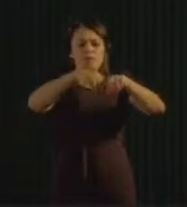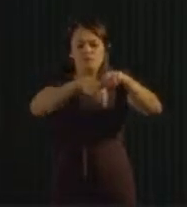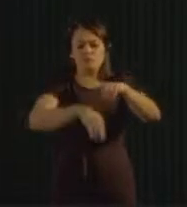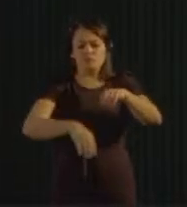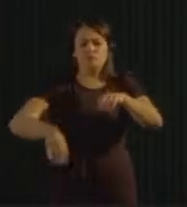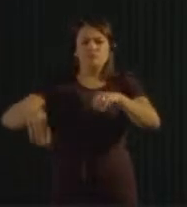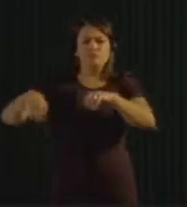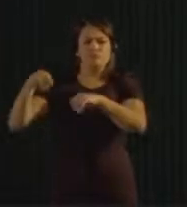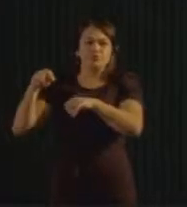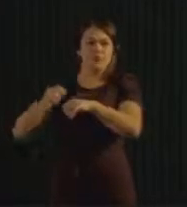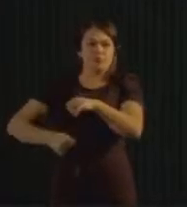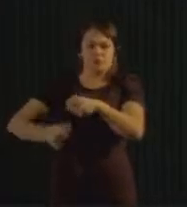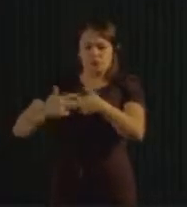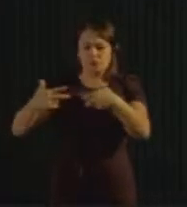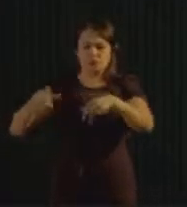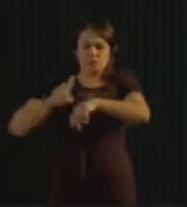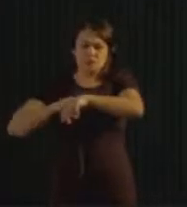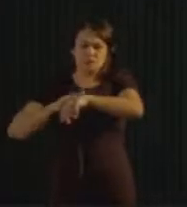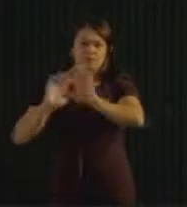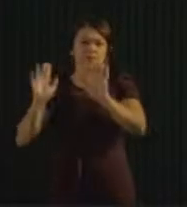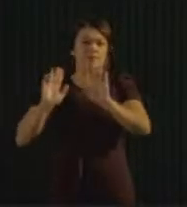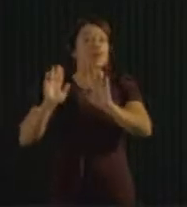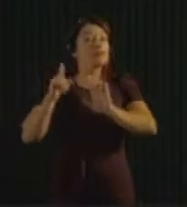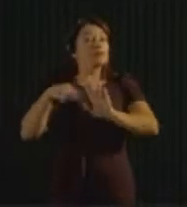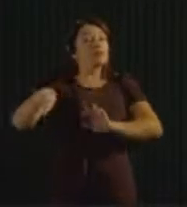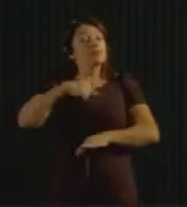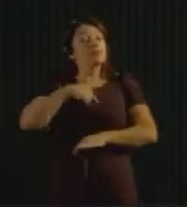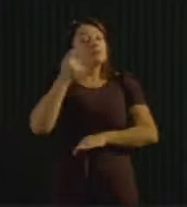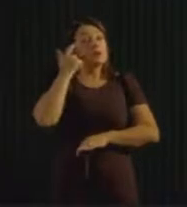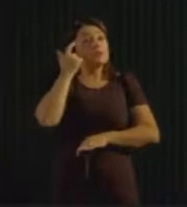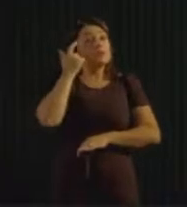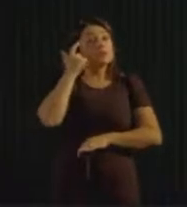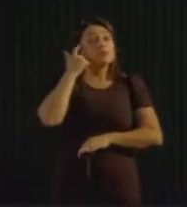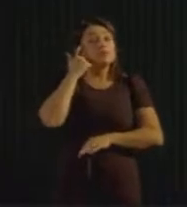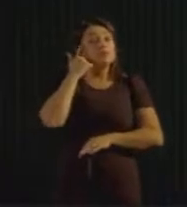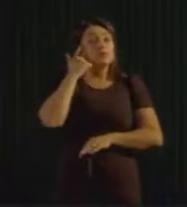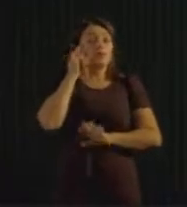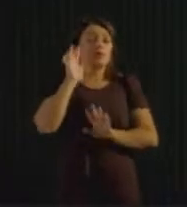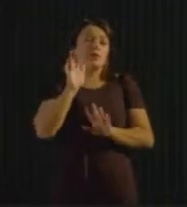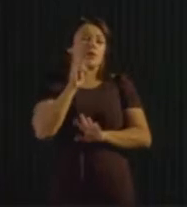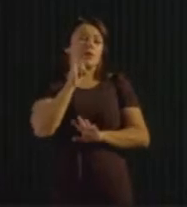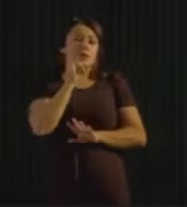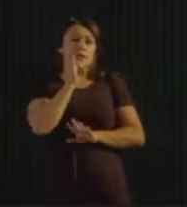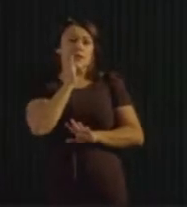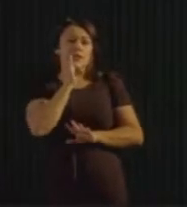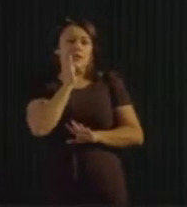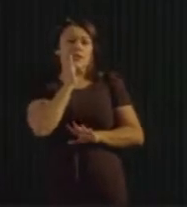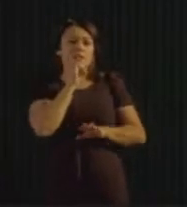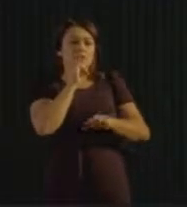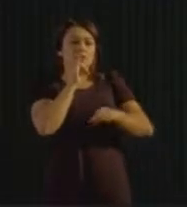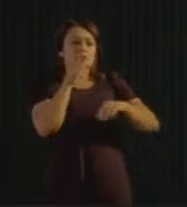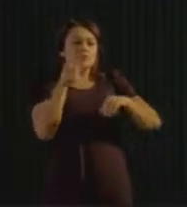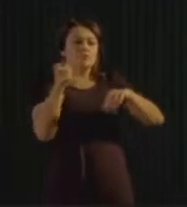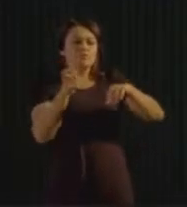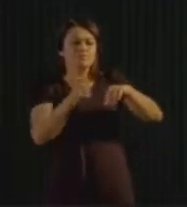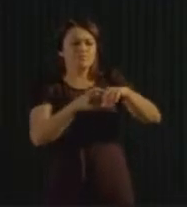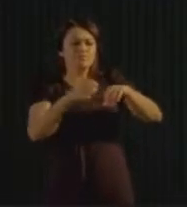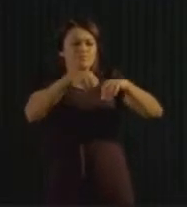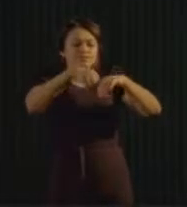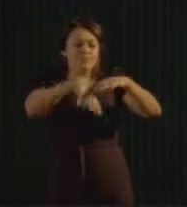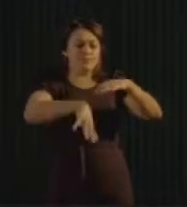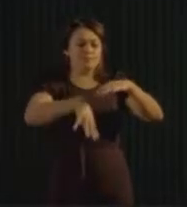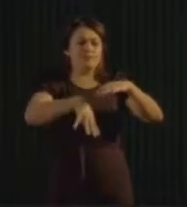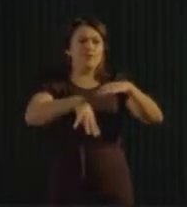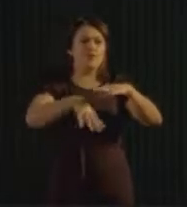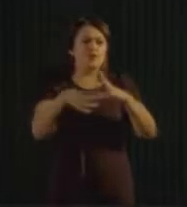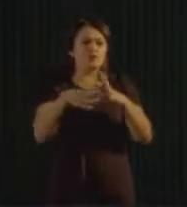it's wrong, it's not going to work like that. If you can just press a button or throw something into a hole and it disappear, no,